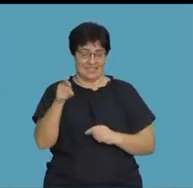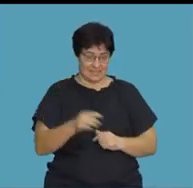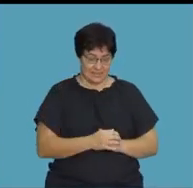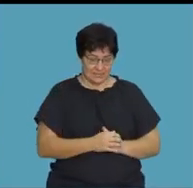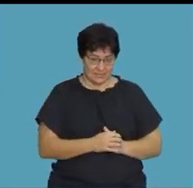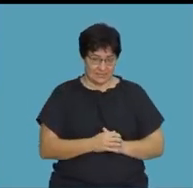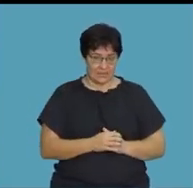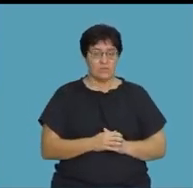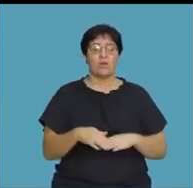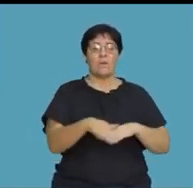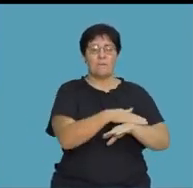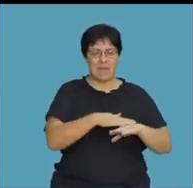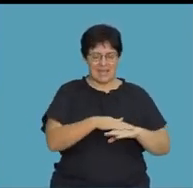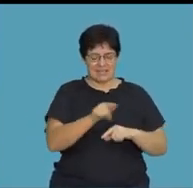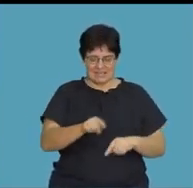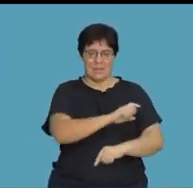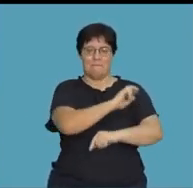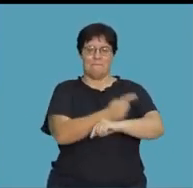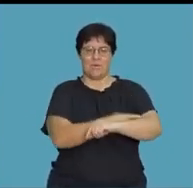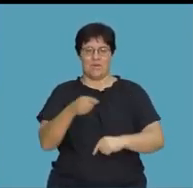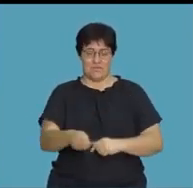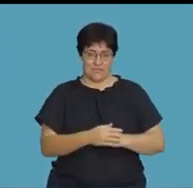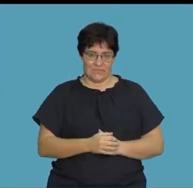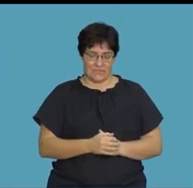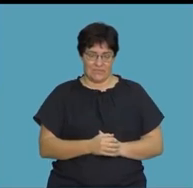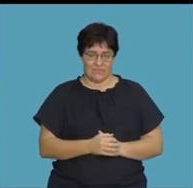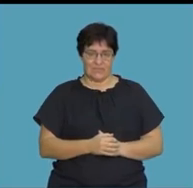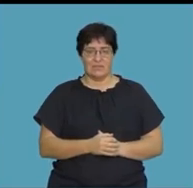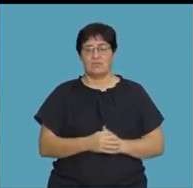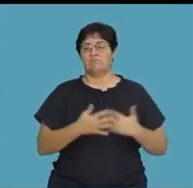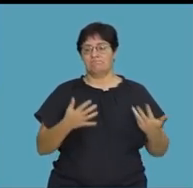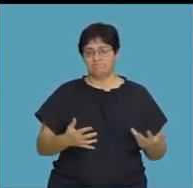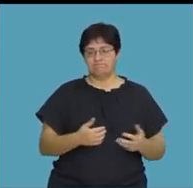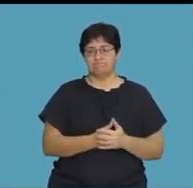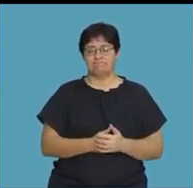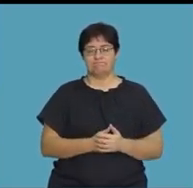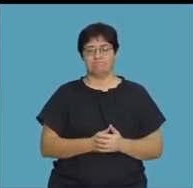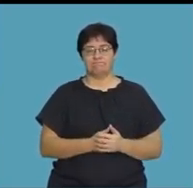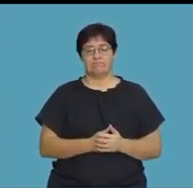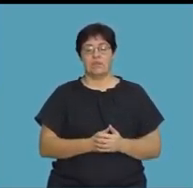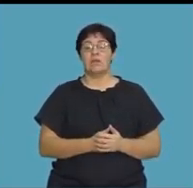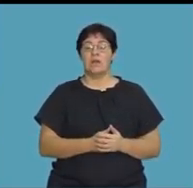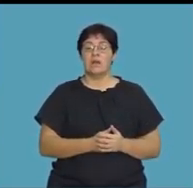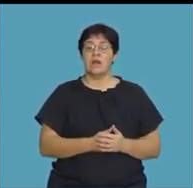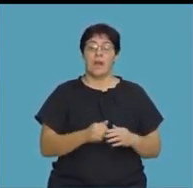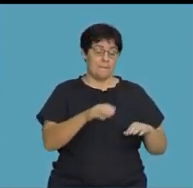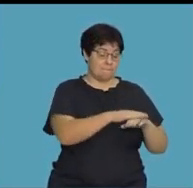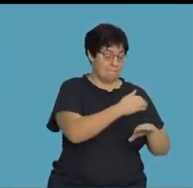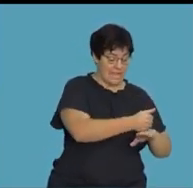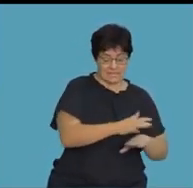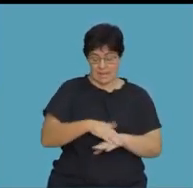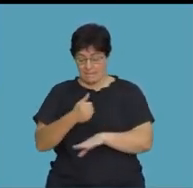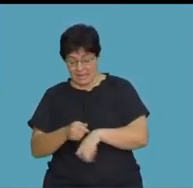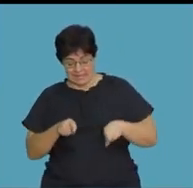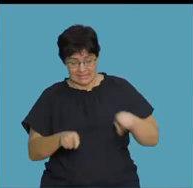the exponent, consider it as a power, right? Or an index. And then when we're multiplying them and the bases